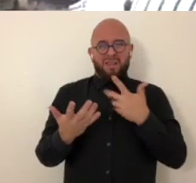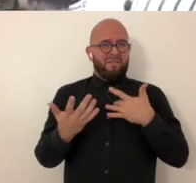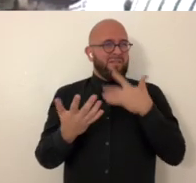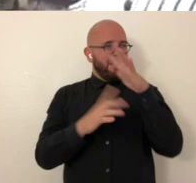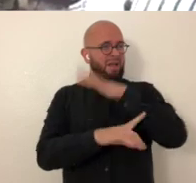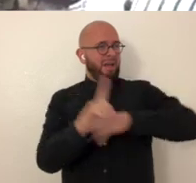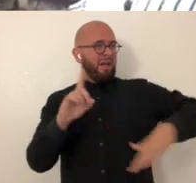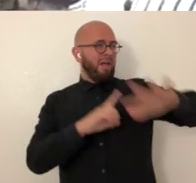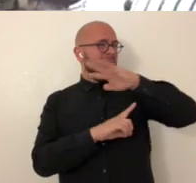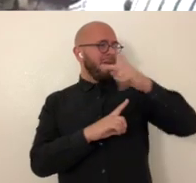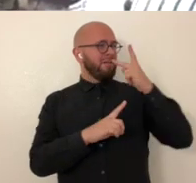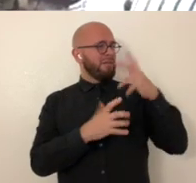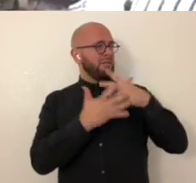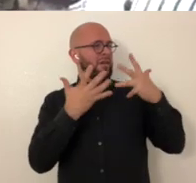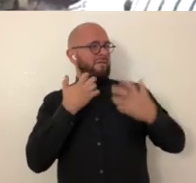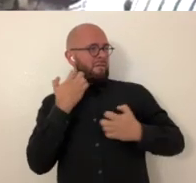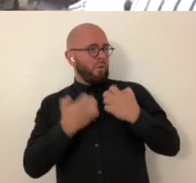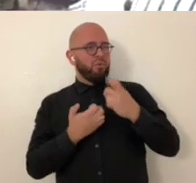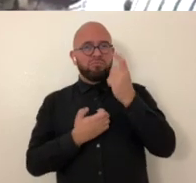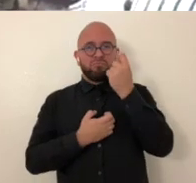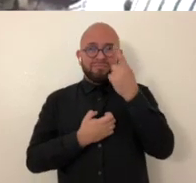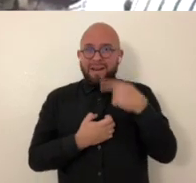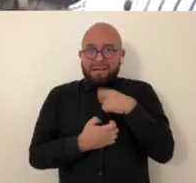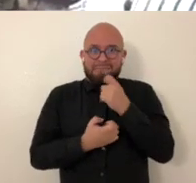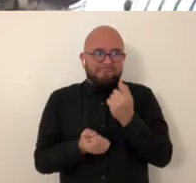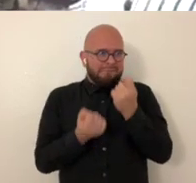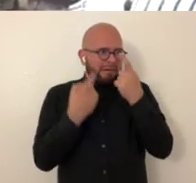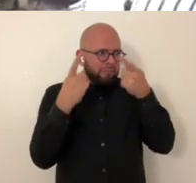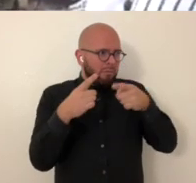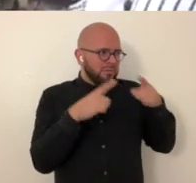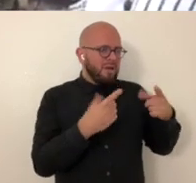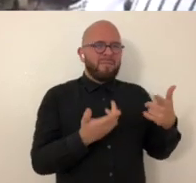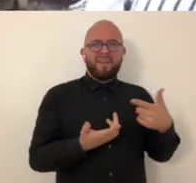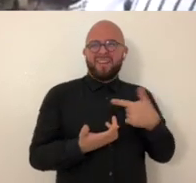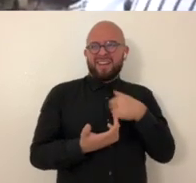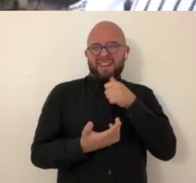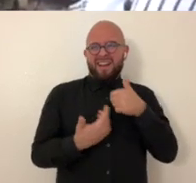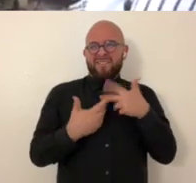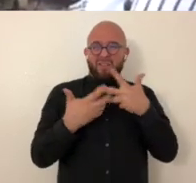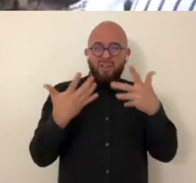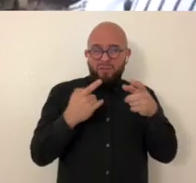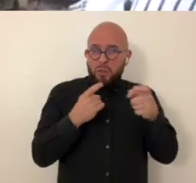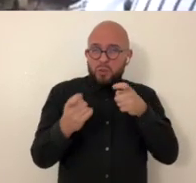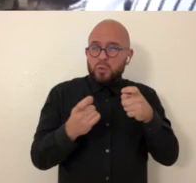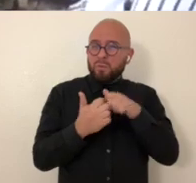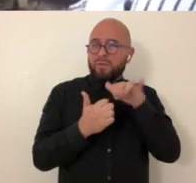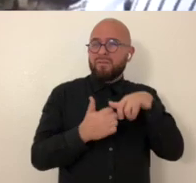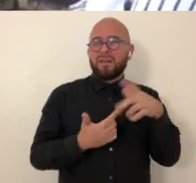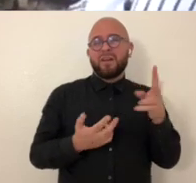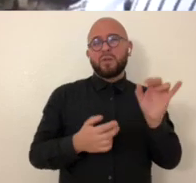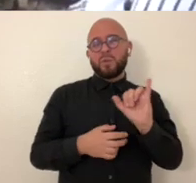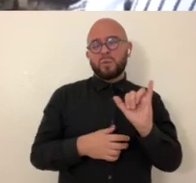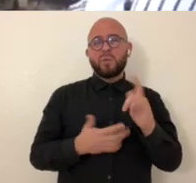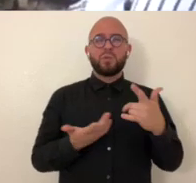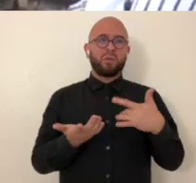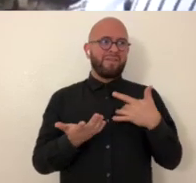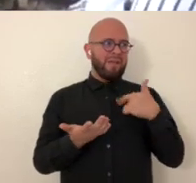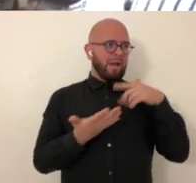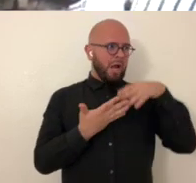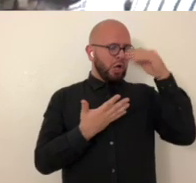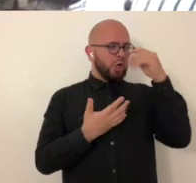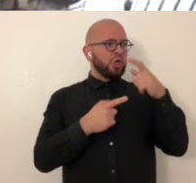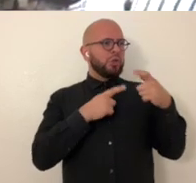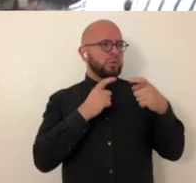so i was a young child i was really surrounded by all these really intense emotions i couldn't make sense of i didn't really have a lot of control of my emotions